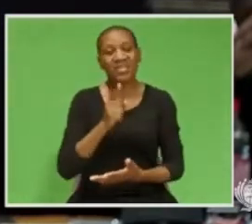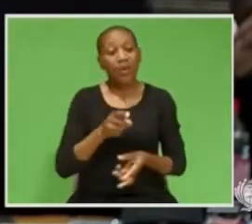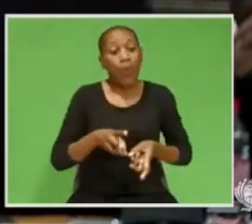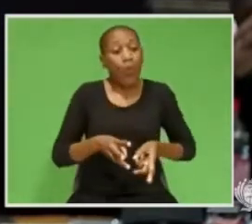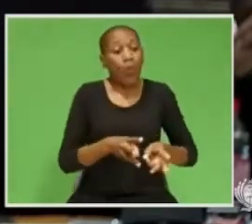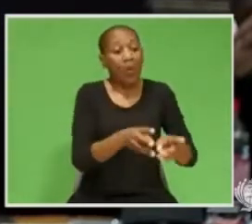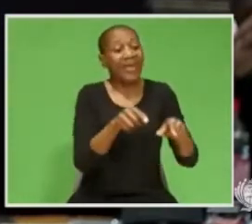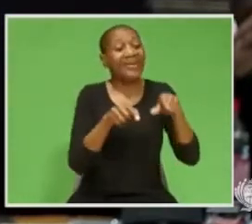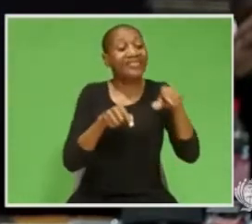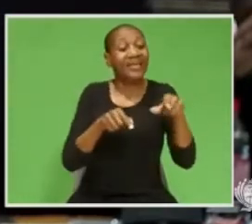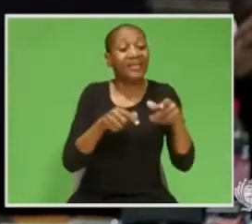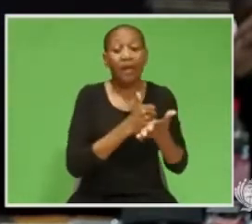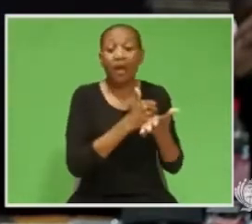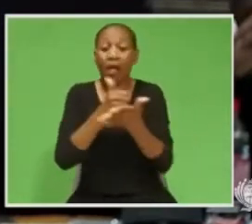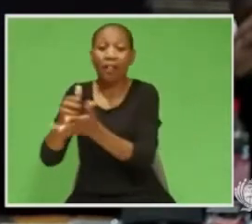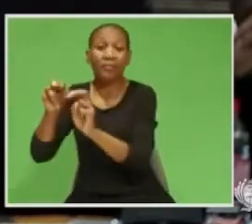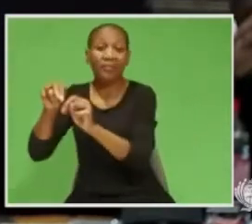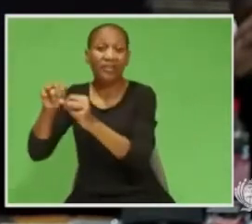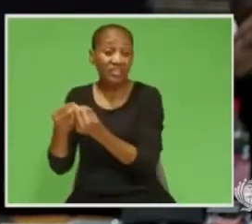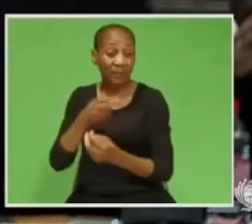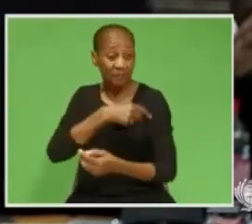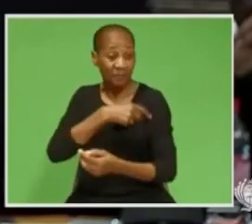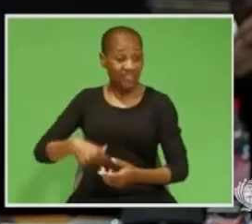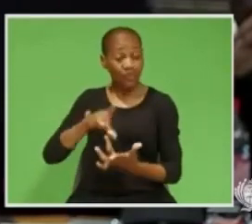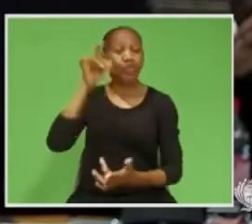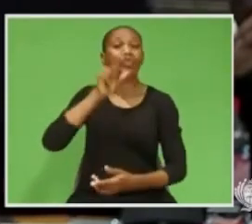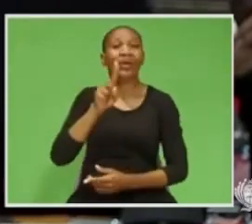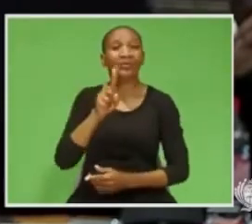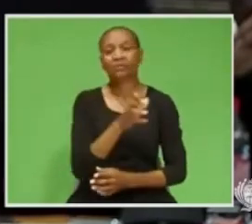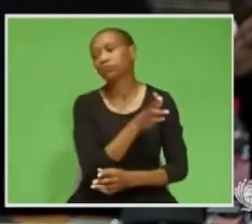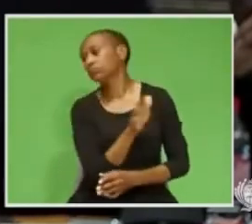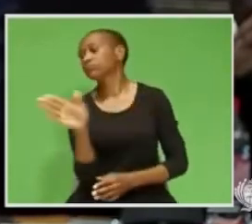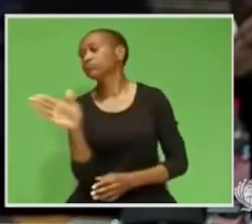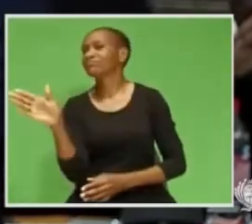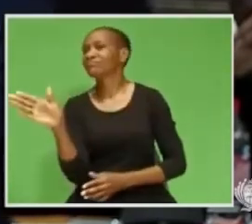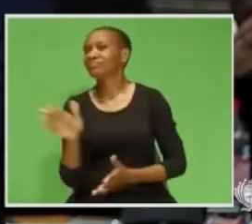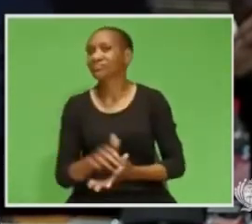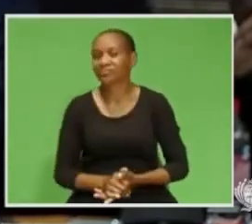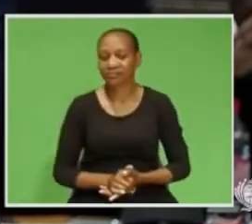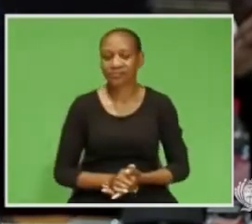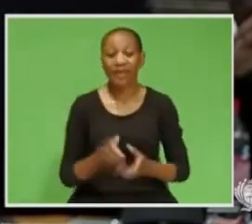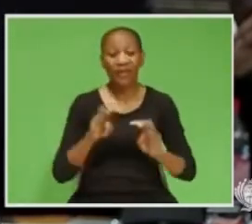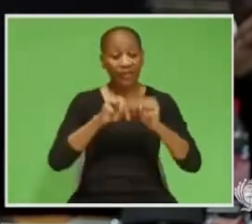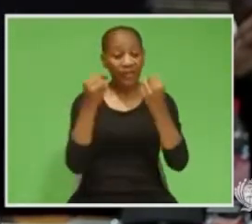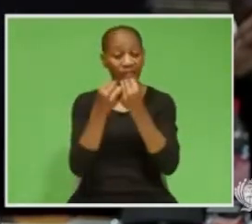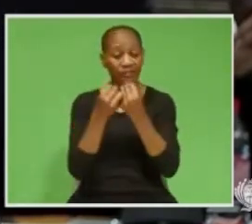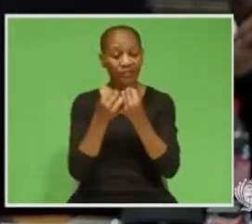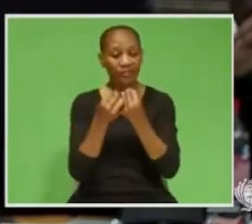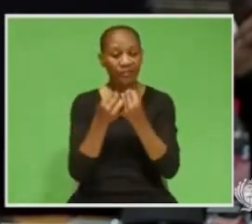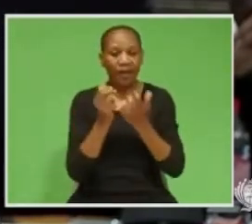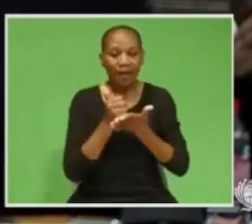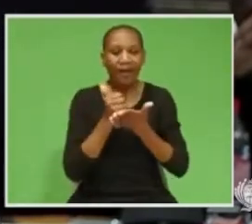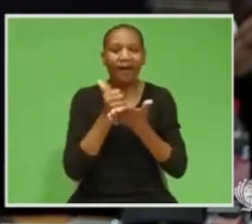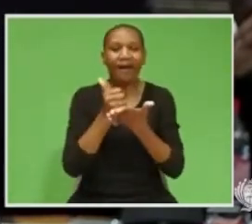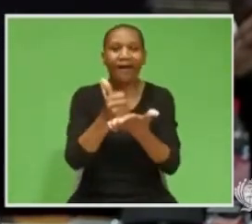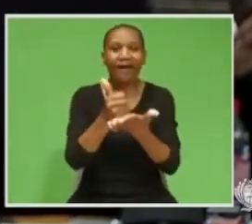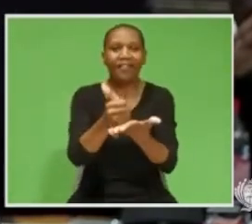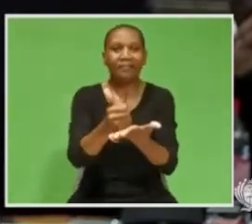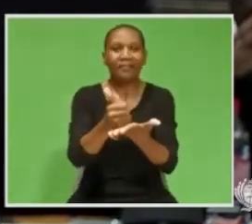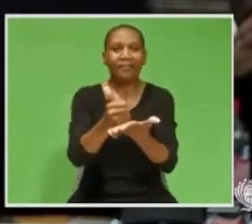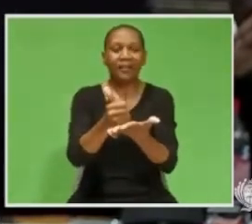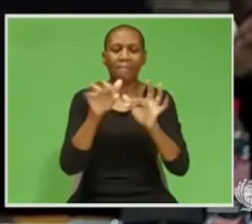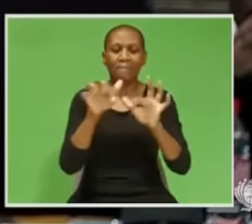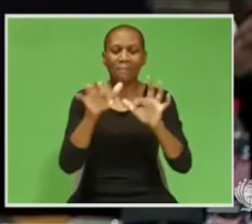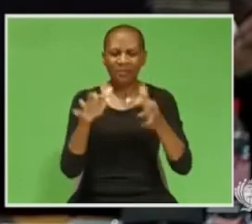that can save this country. Instead of getting the state out of the way of private electricity generation,